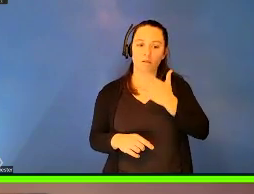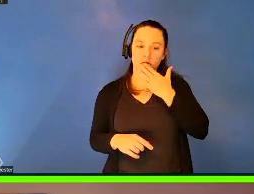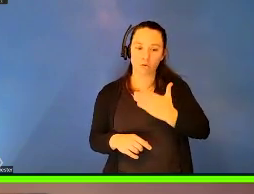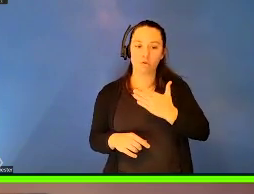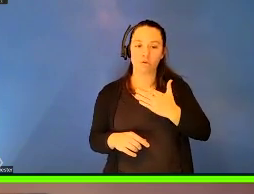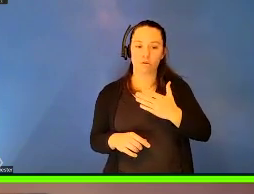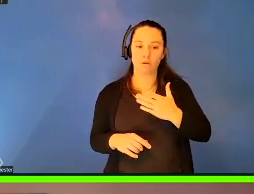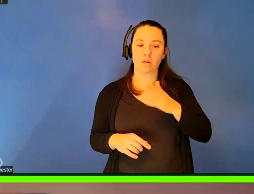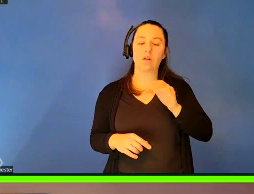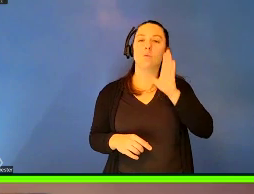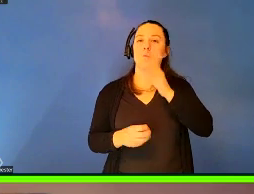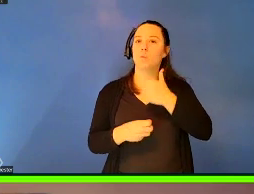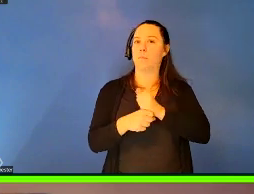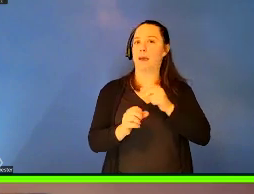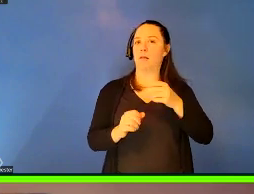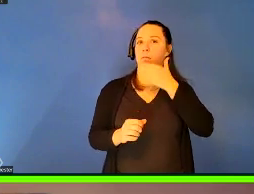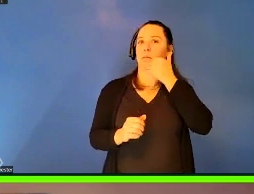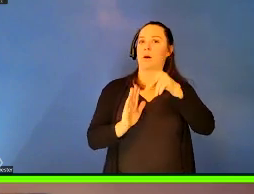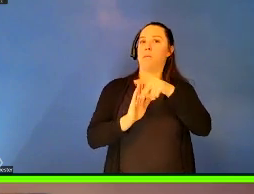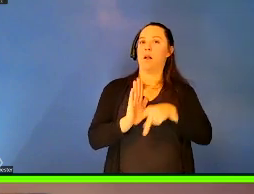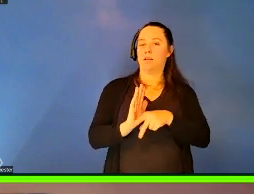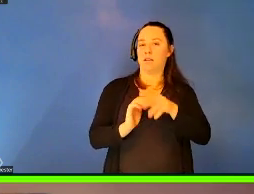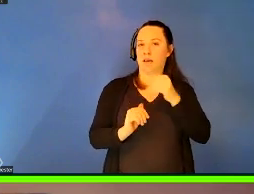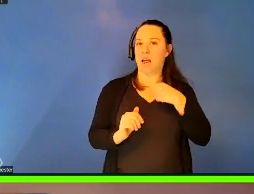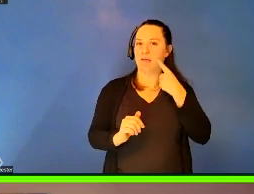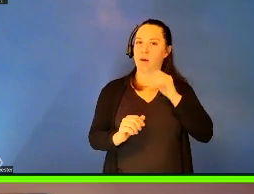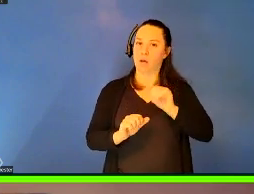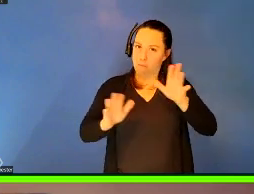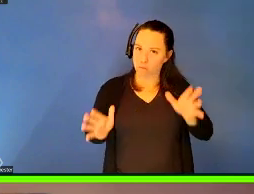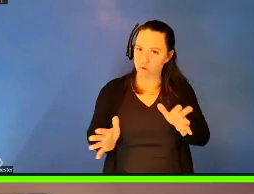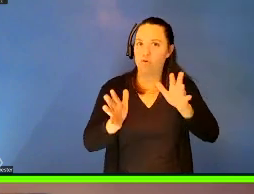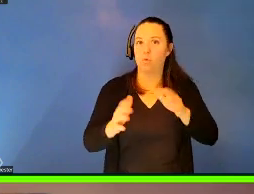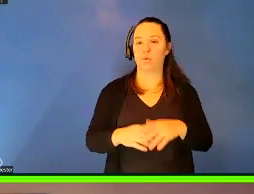produce better policy, and I think we can, um, push forward in this way.